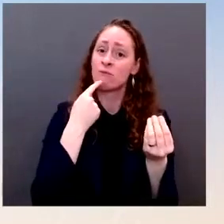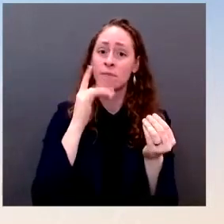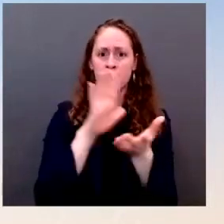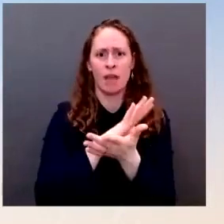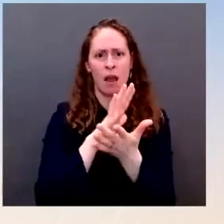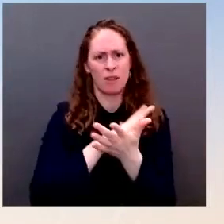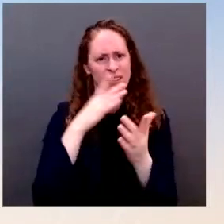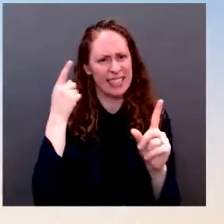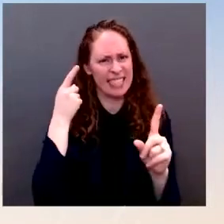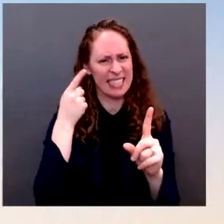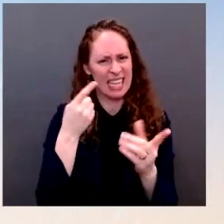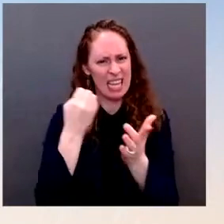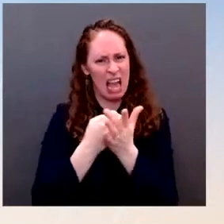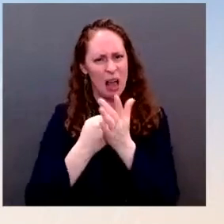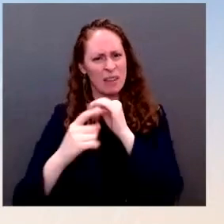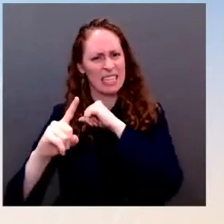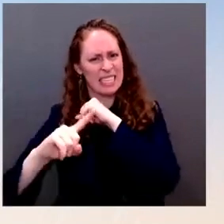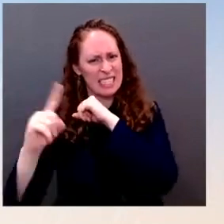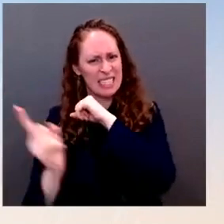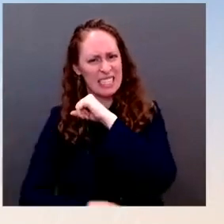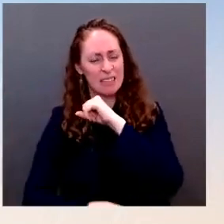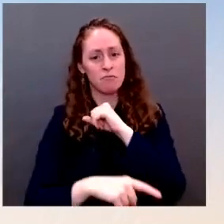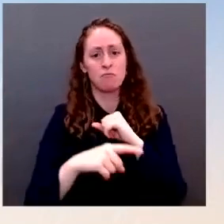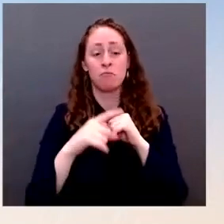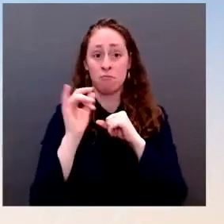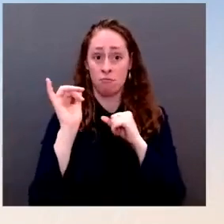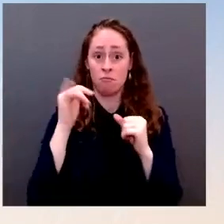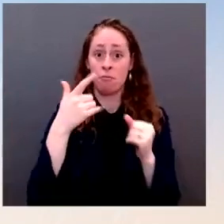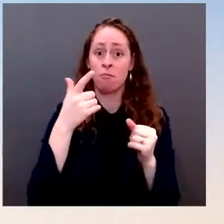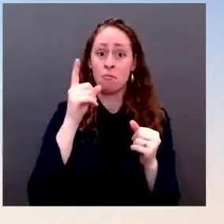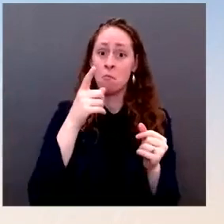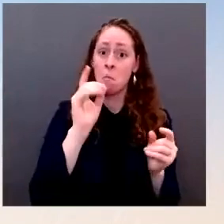but we are, of course, working closely with them. Go Jen, meet together.